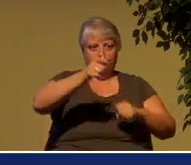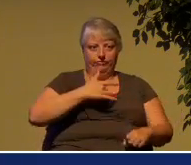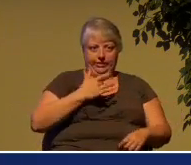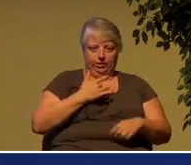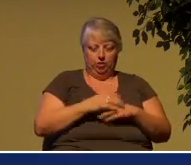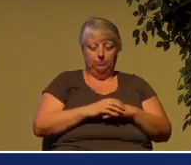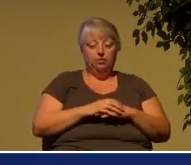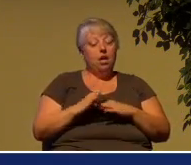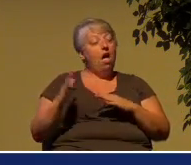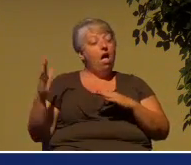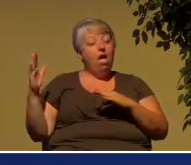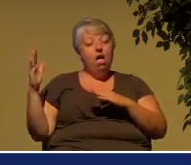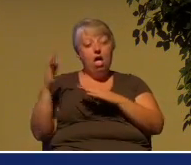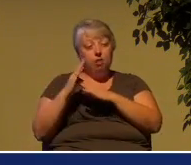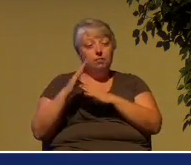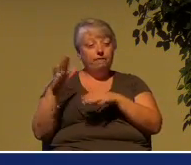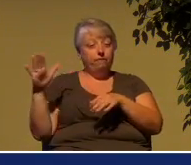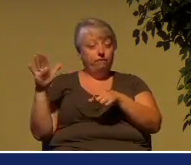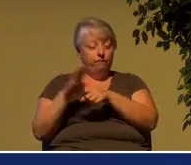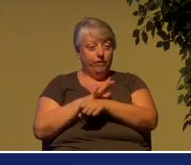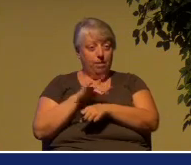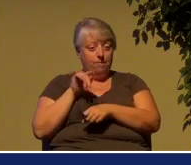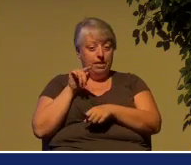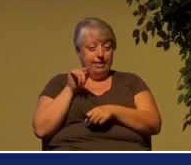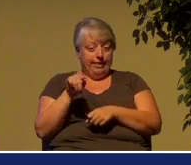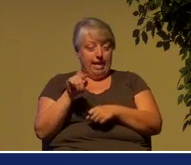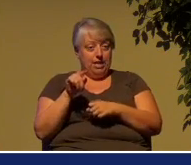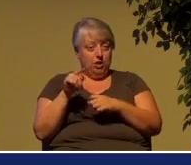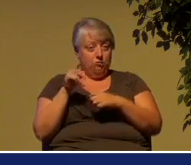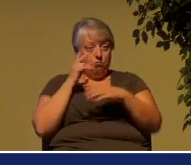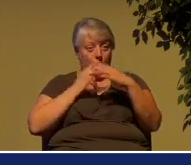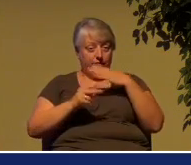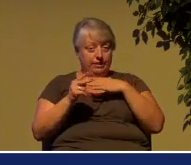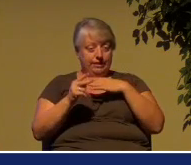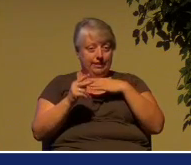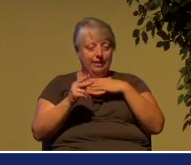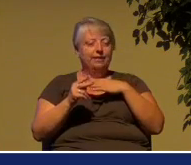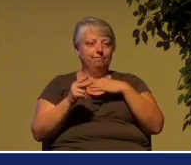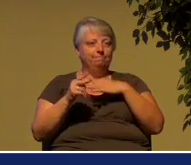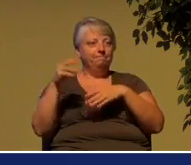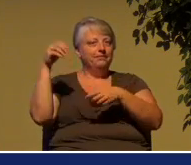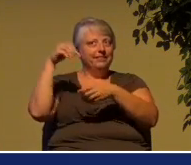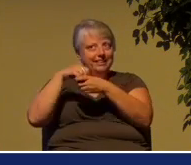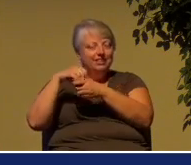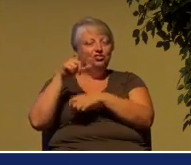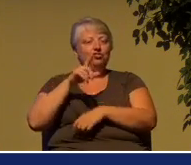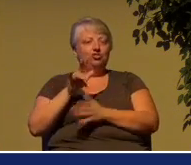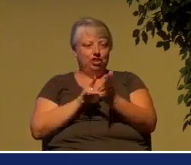prophecy is to be found in the person of Jesus Christ.